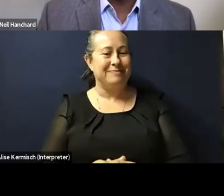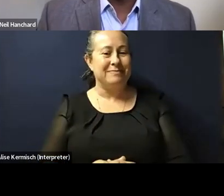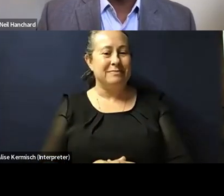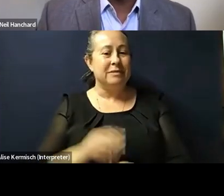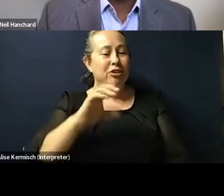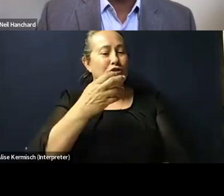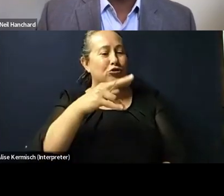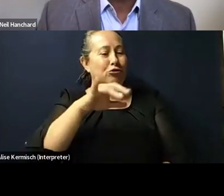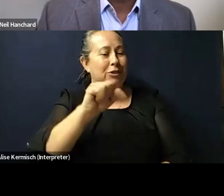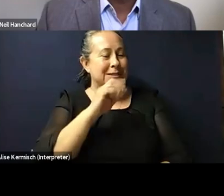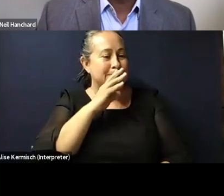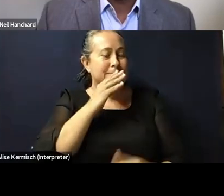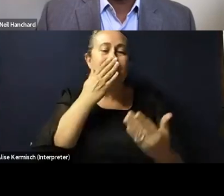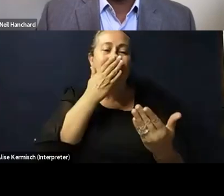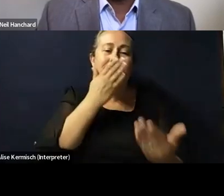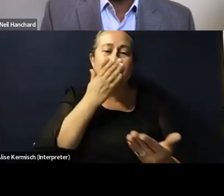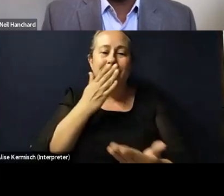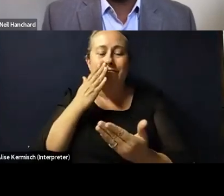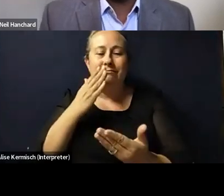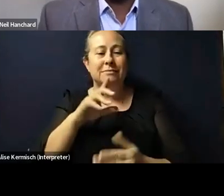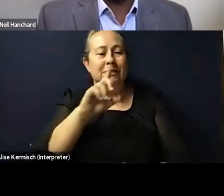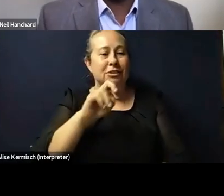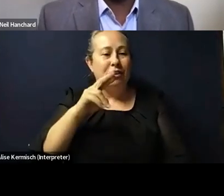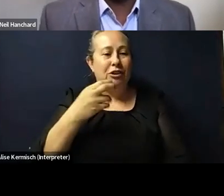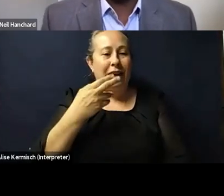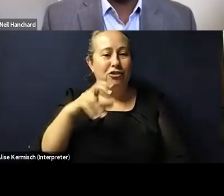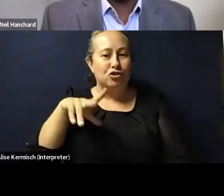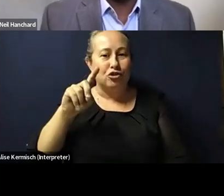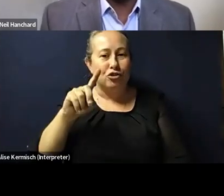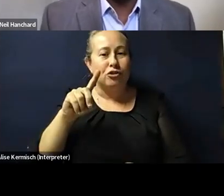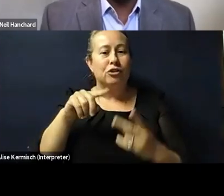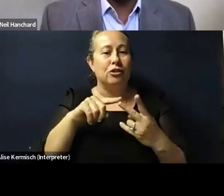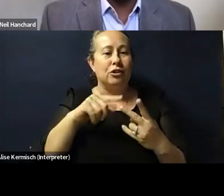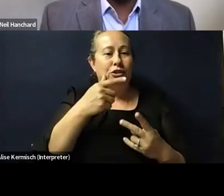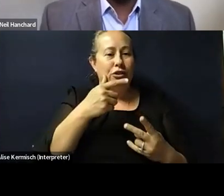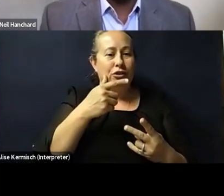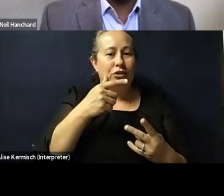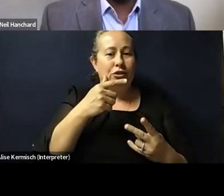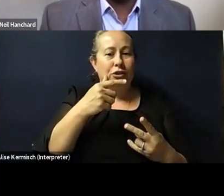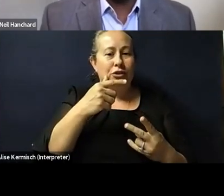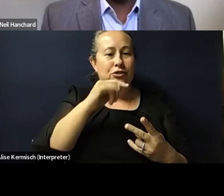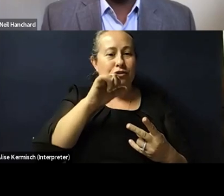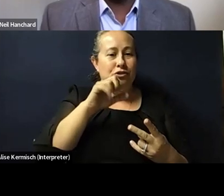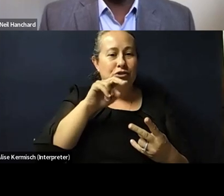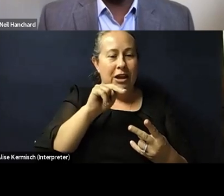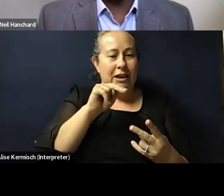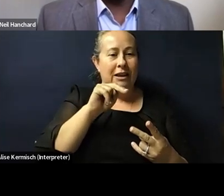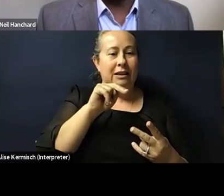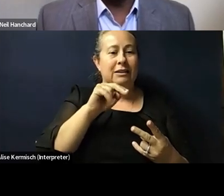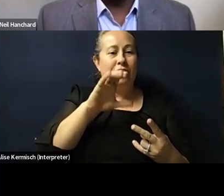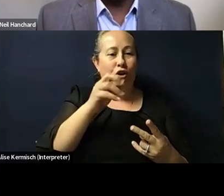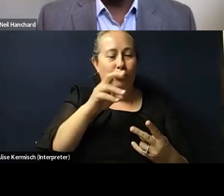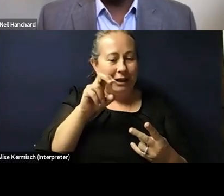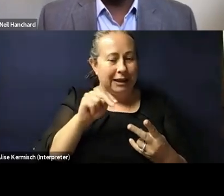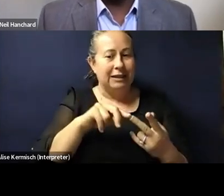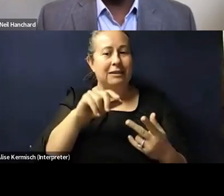Okay, so thank you so much, Dr. Hanchard, uh, Kareen, Arafat, Jane, for this really, I think,